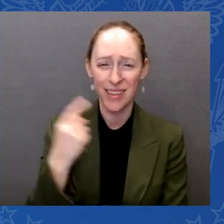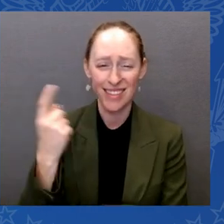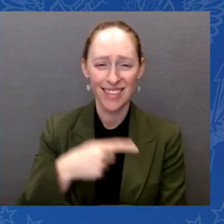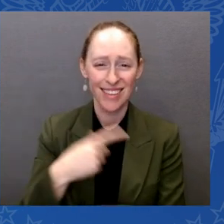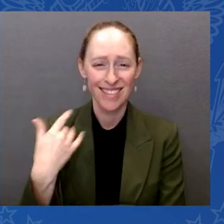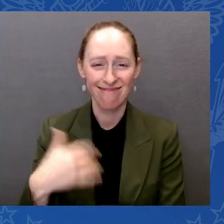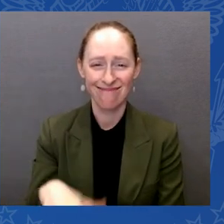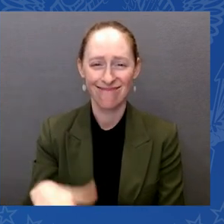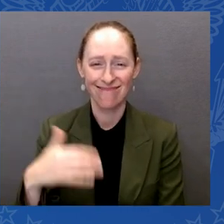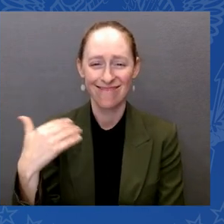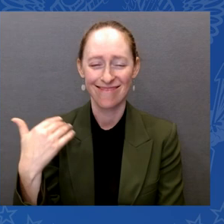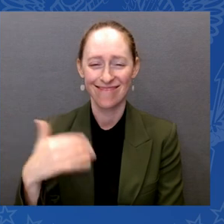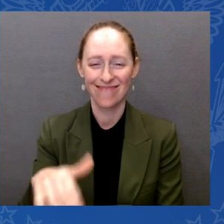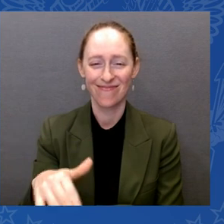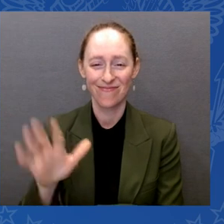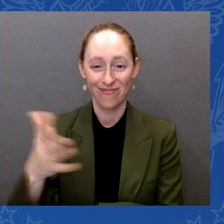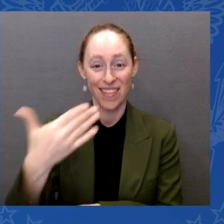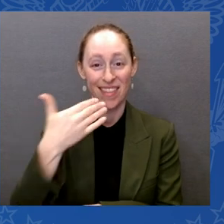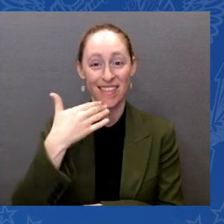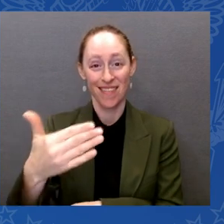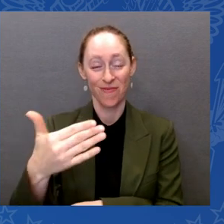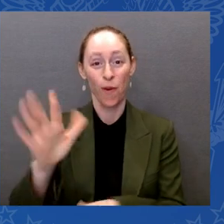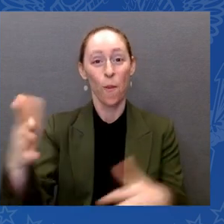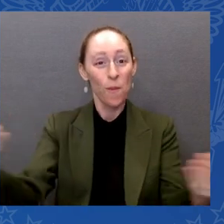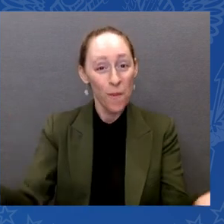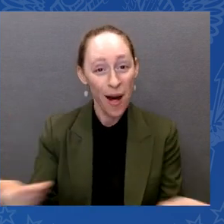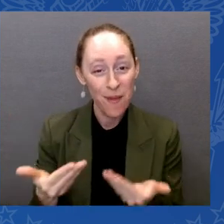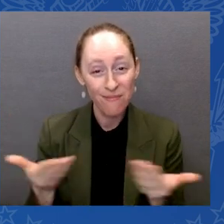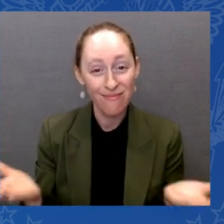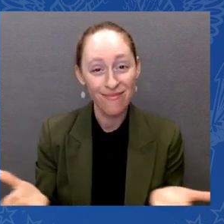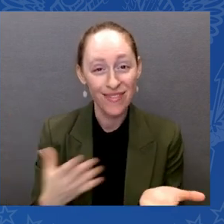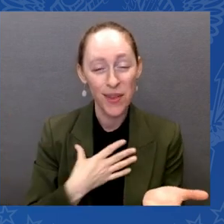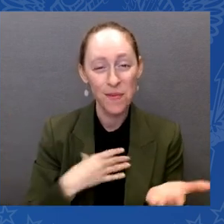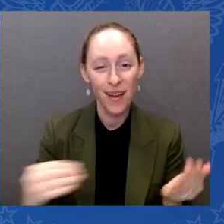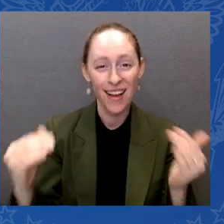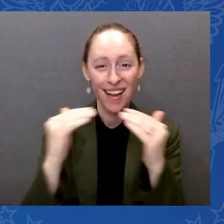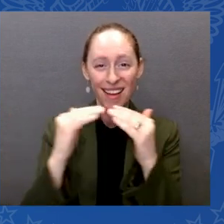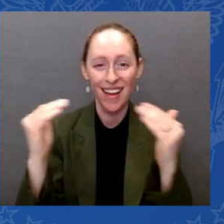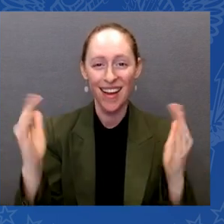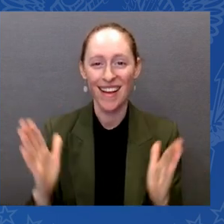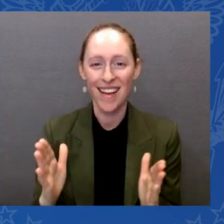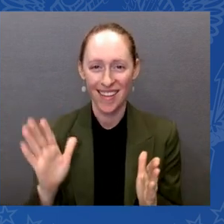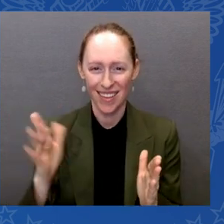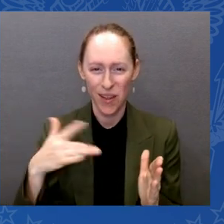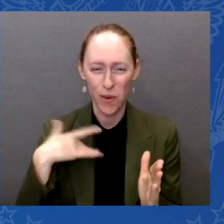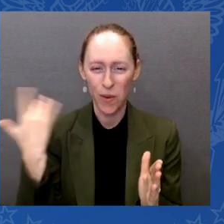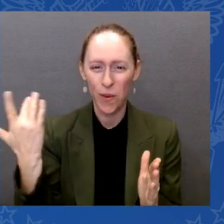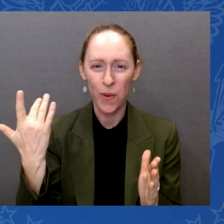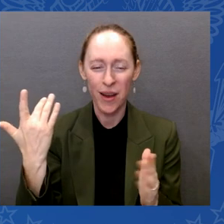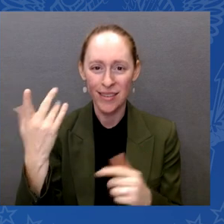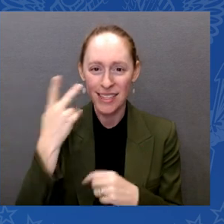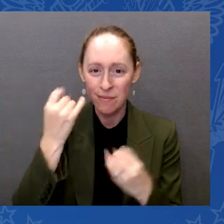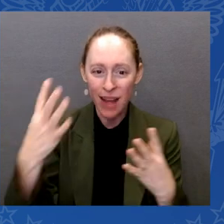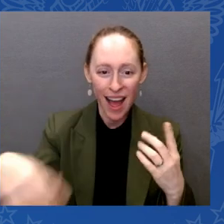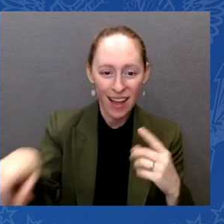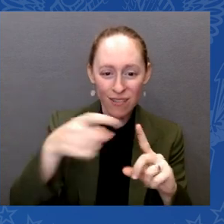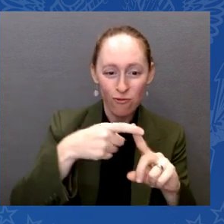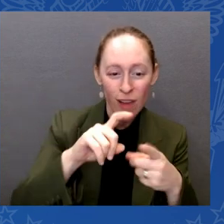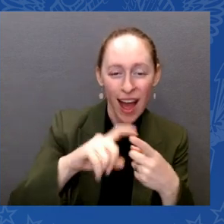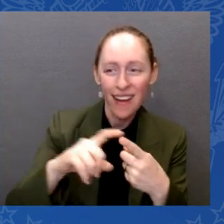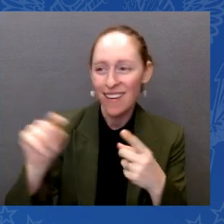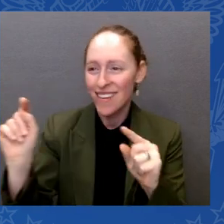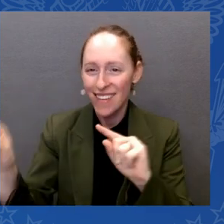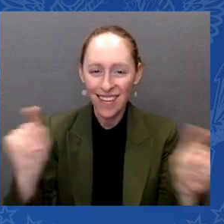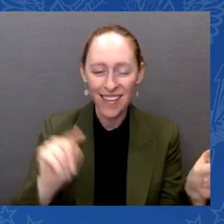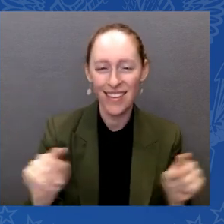You know, it's wonderful to be with so many friends here today. The story of the disability community